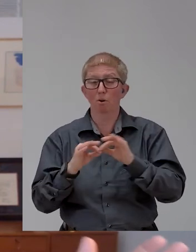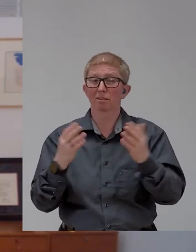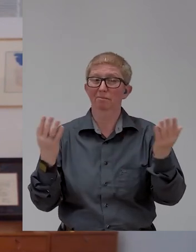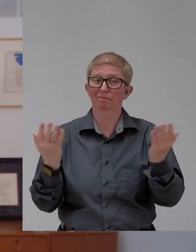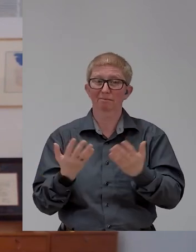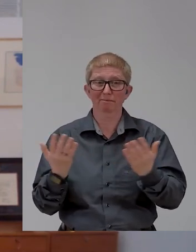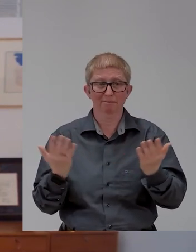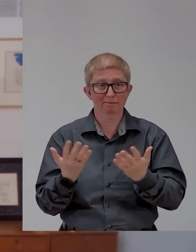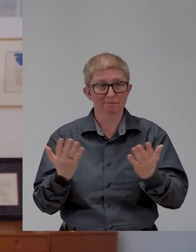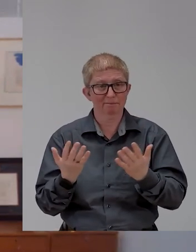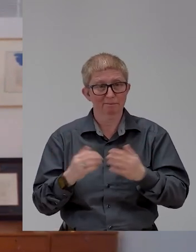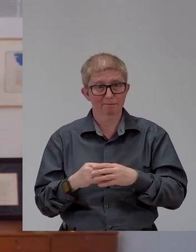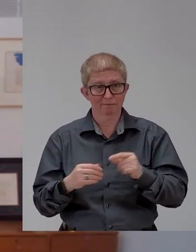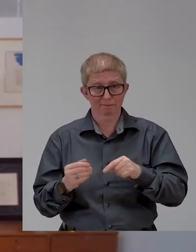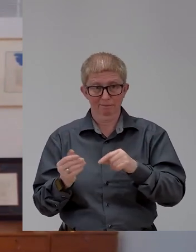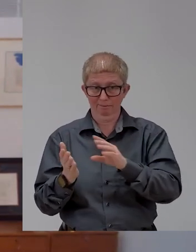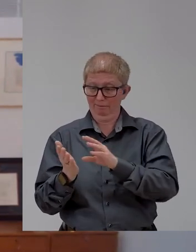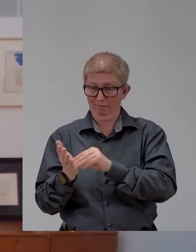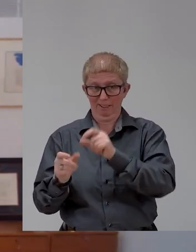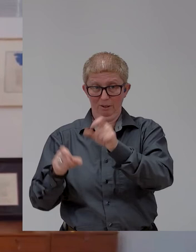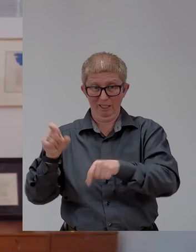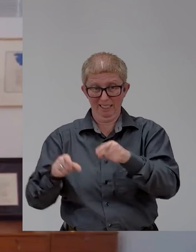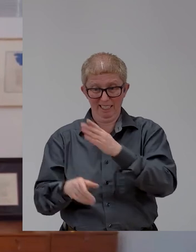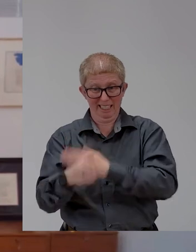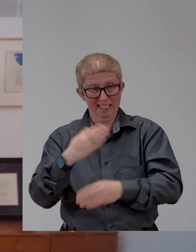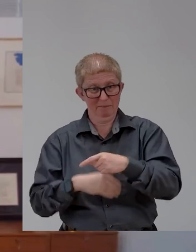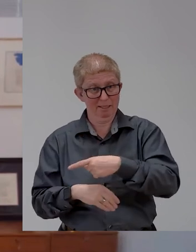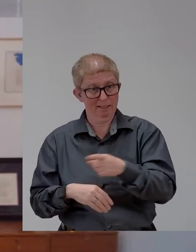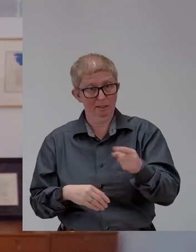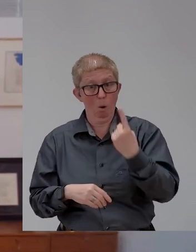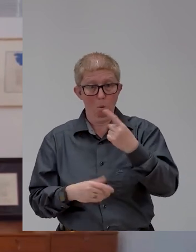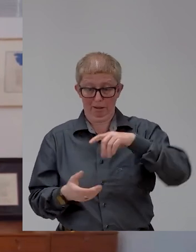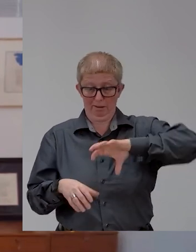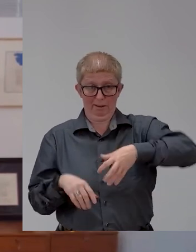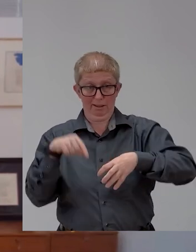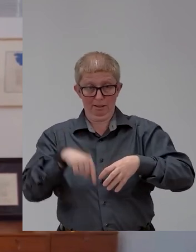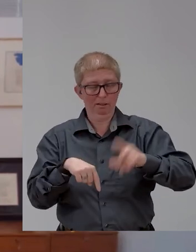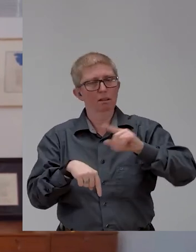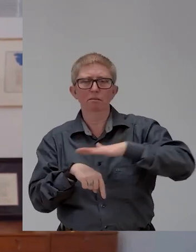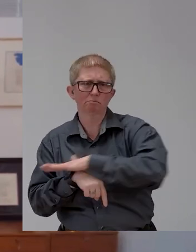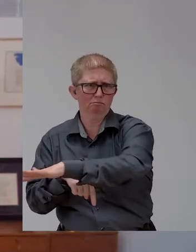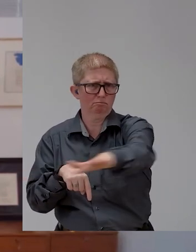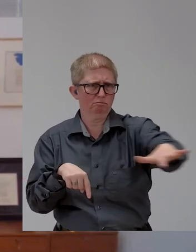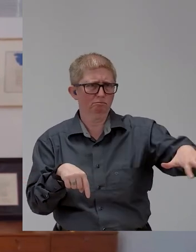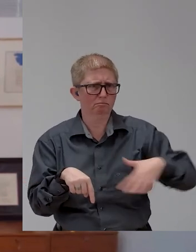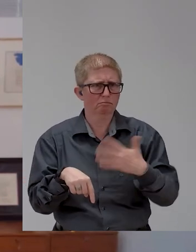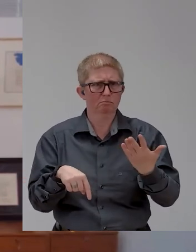of users with disabilities, and not only within a certain country, but as Michael mentioned earlier about in developing countries as well as developing